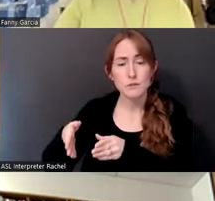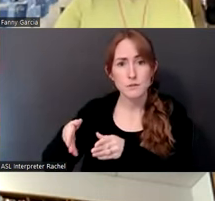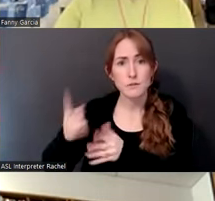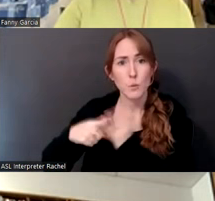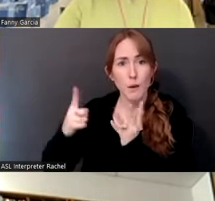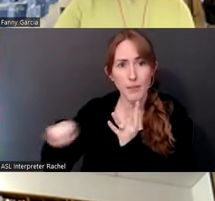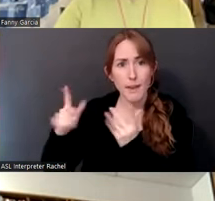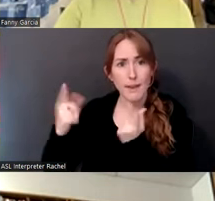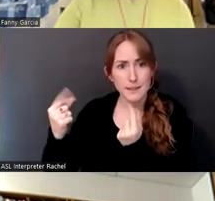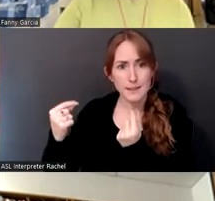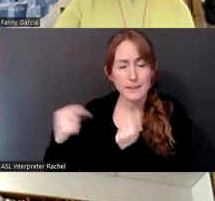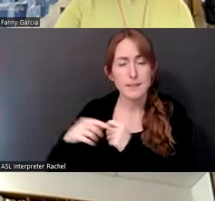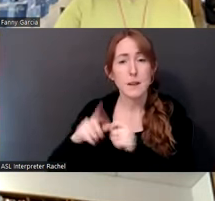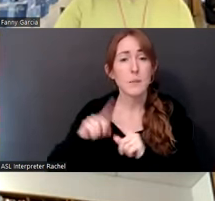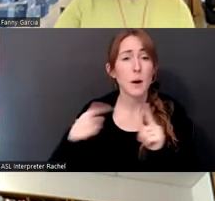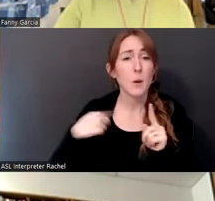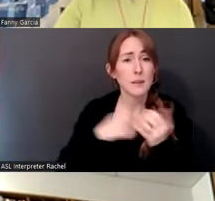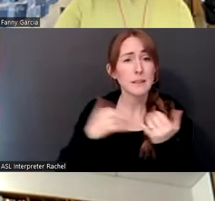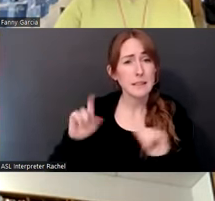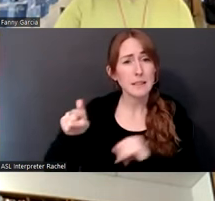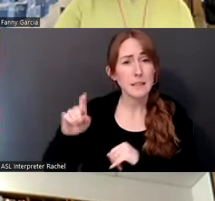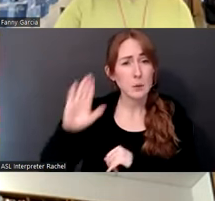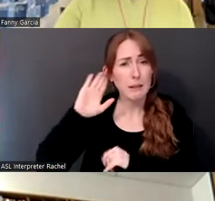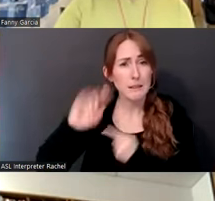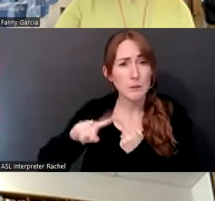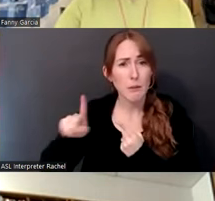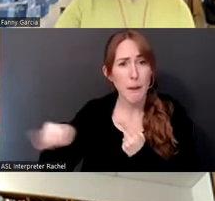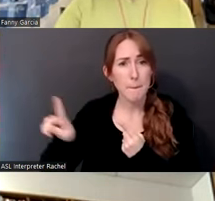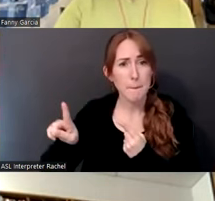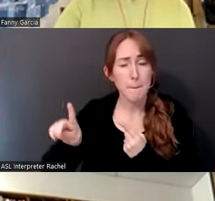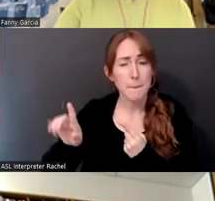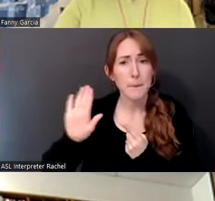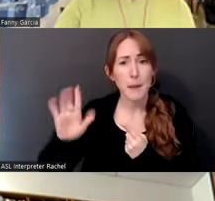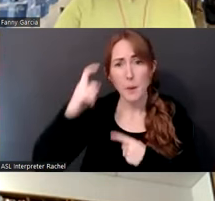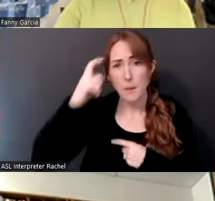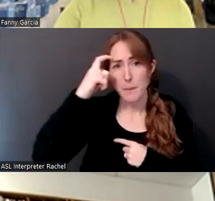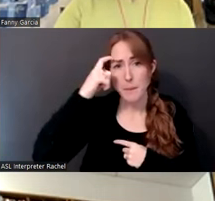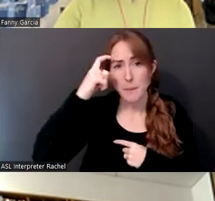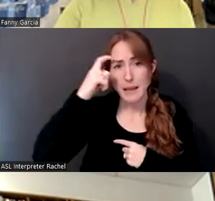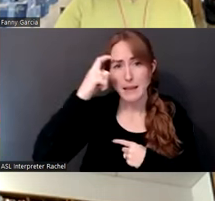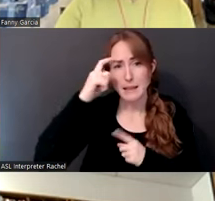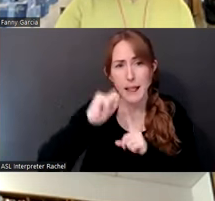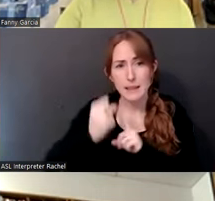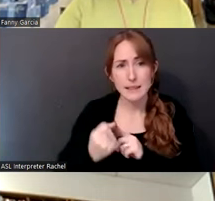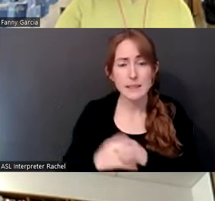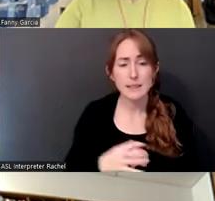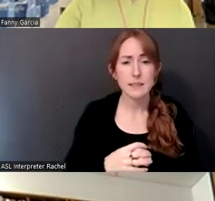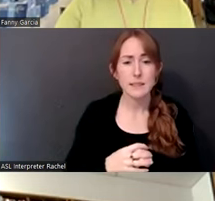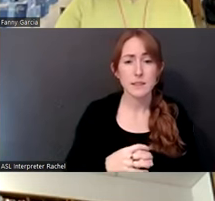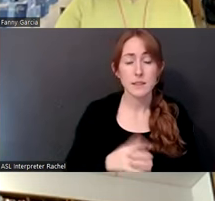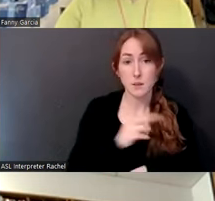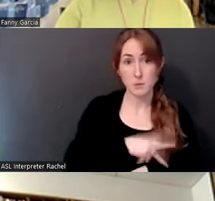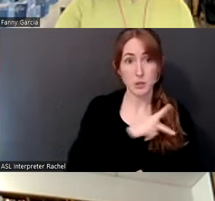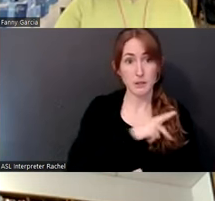but still we have to listen to them and understand their, their mentality. Personally, if I, I, I find even more